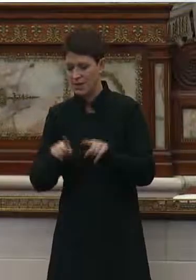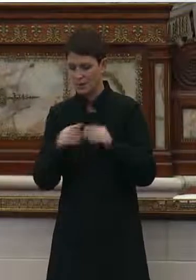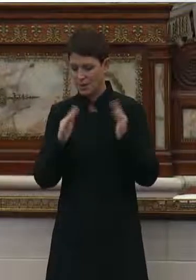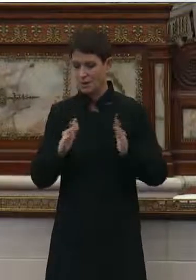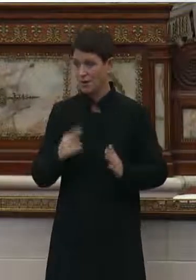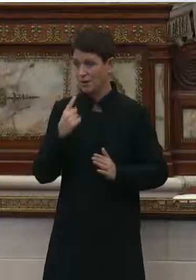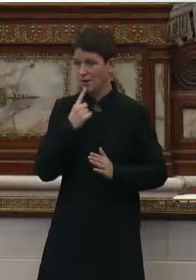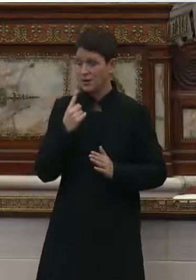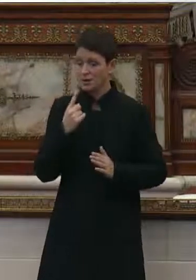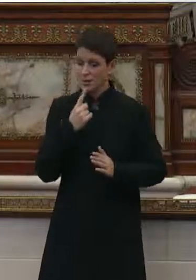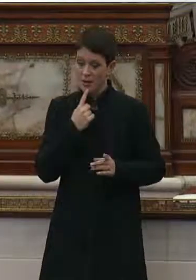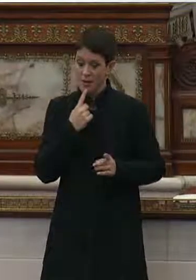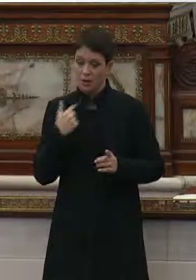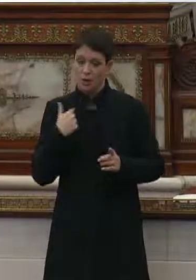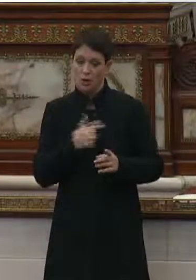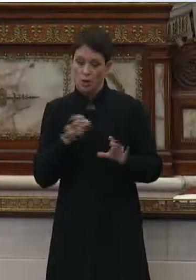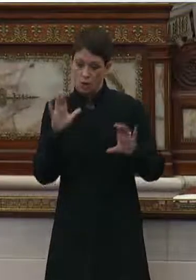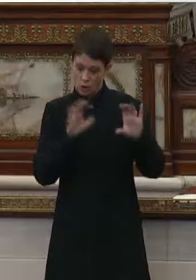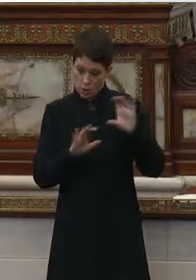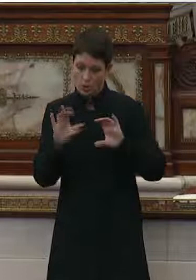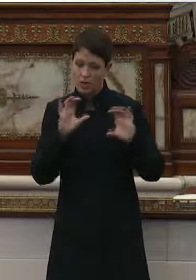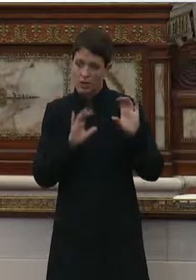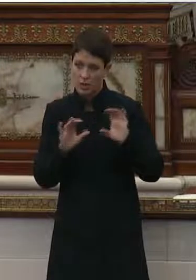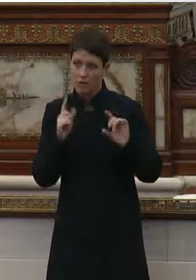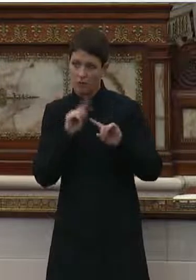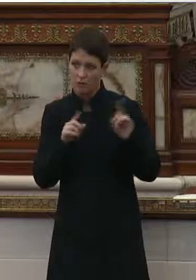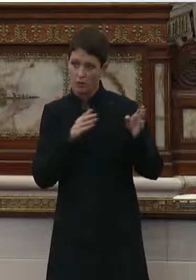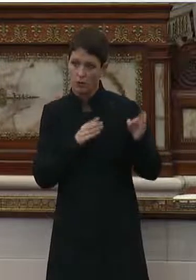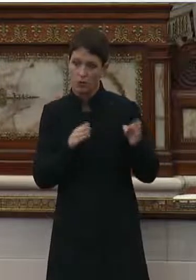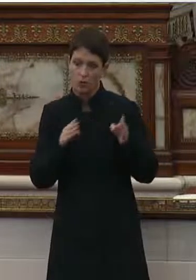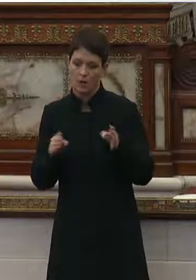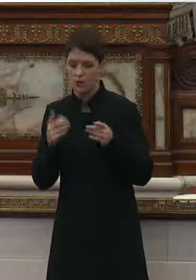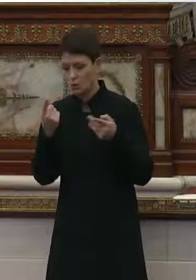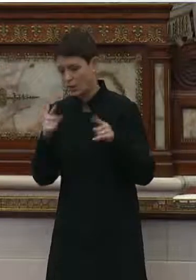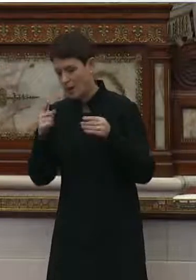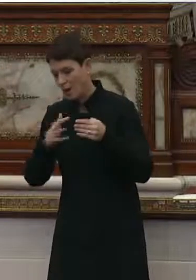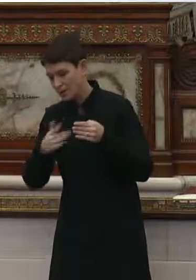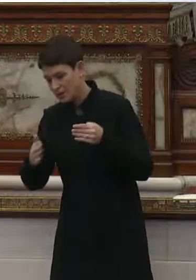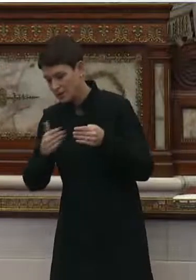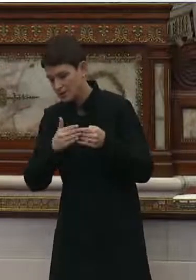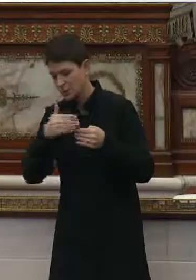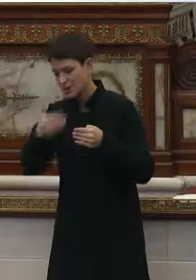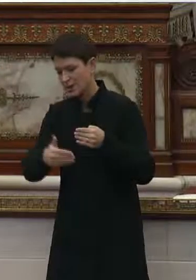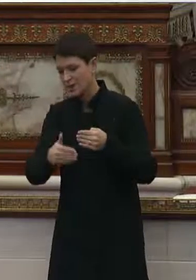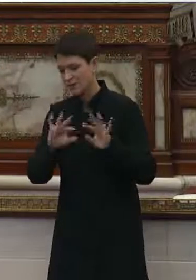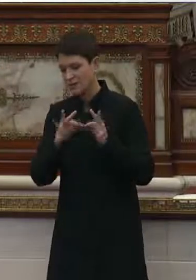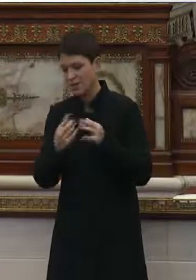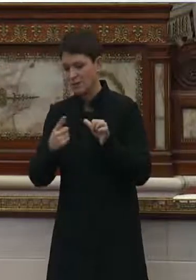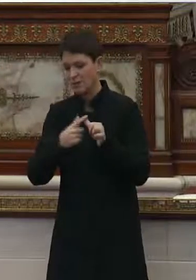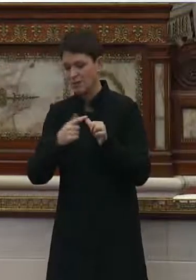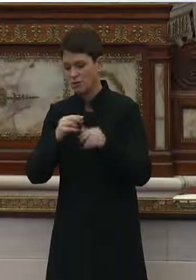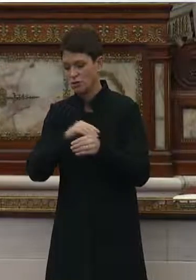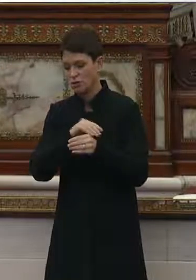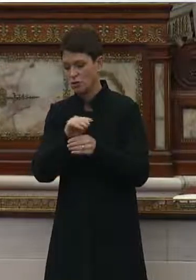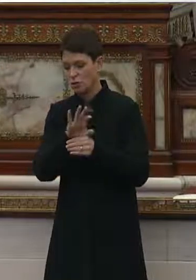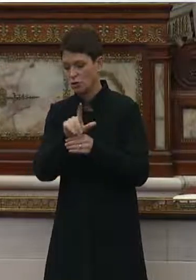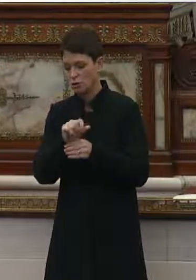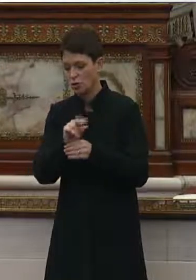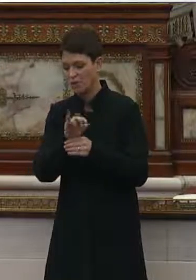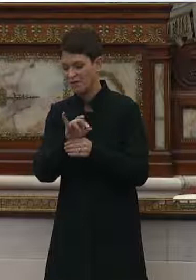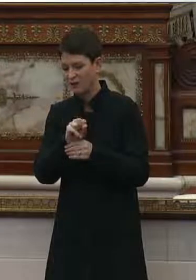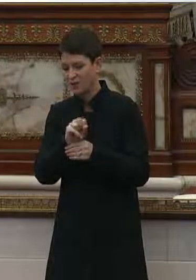said, we're looking to make to see what happens with the next family's first coronavirus legislation